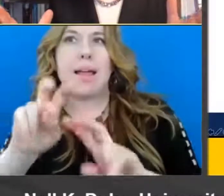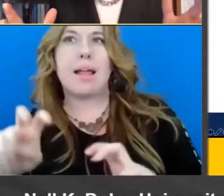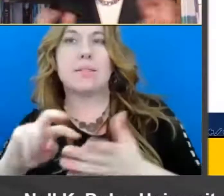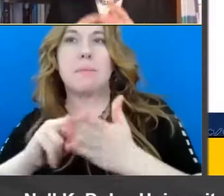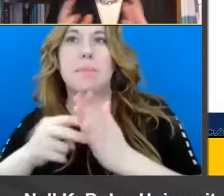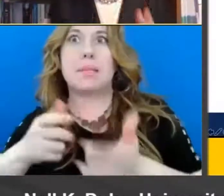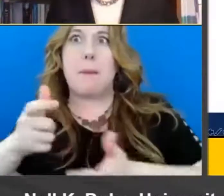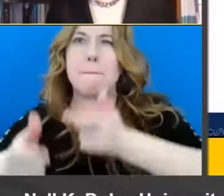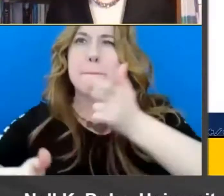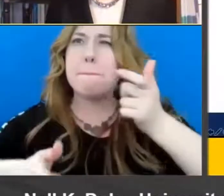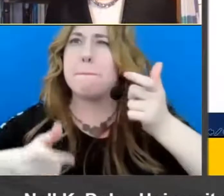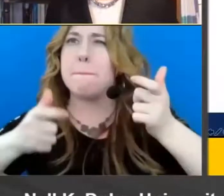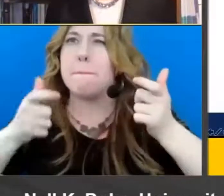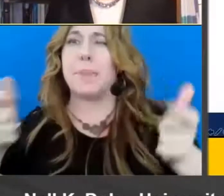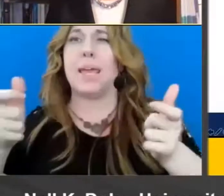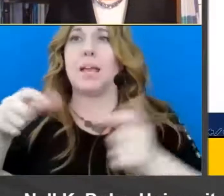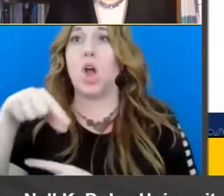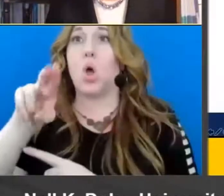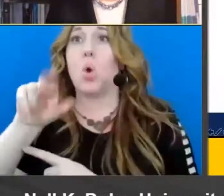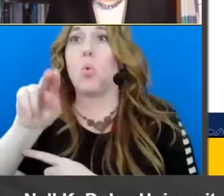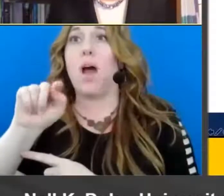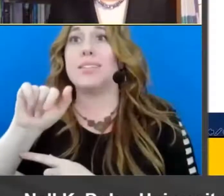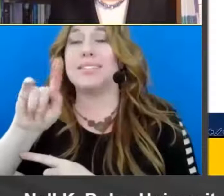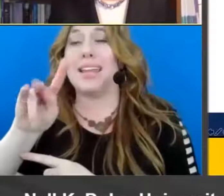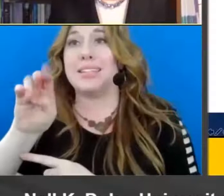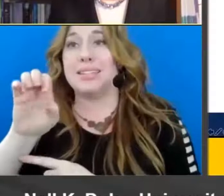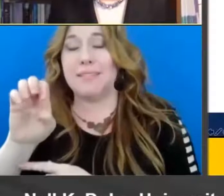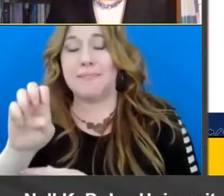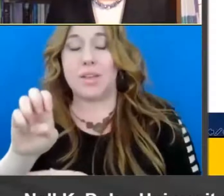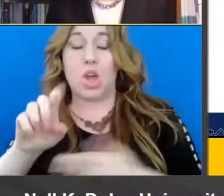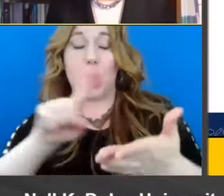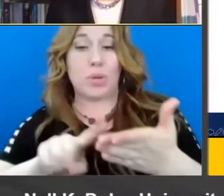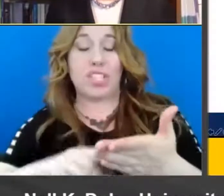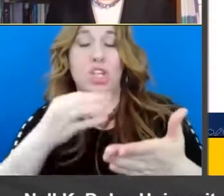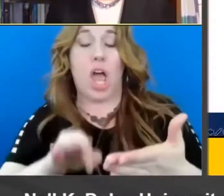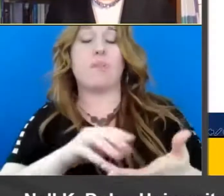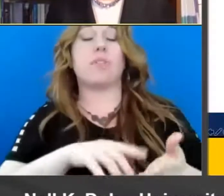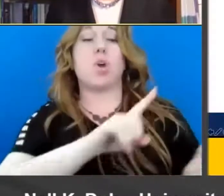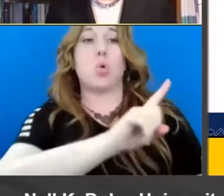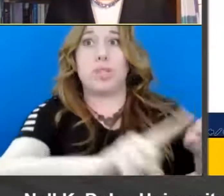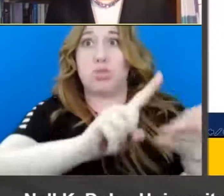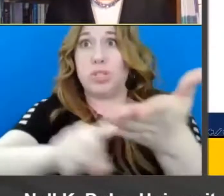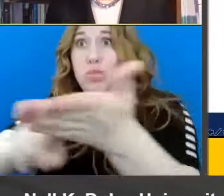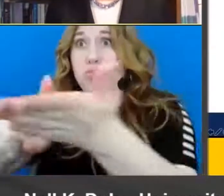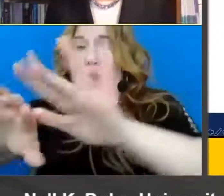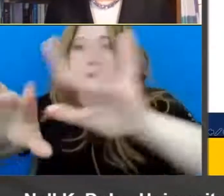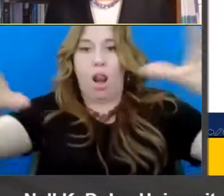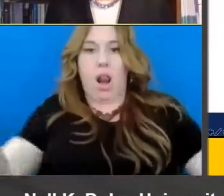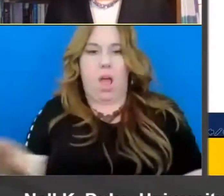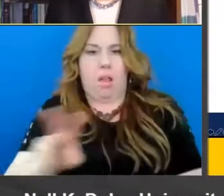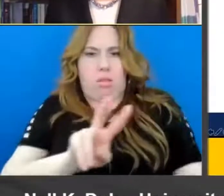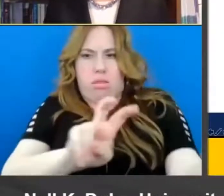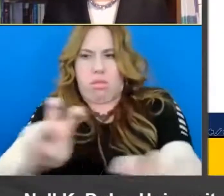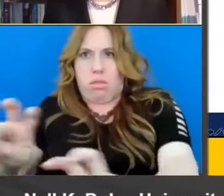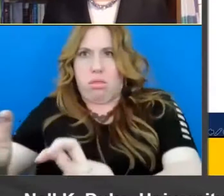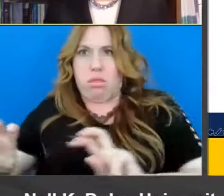okay um the the conclusion for both meta-analyses is the informational text structure instruction is an effective mechanism for